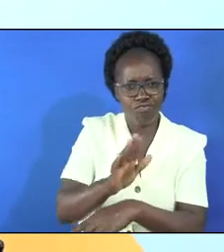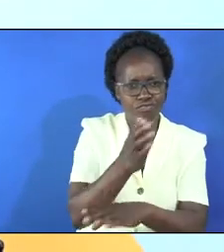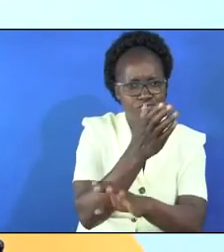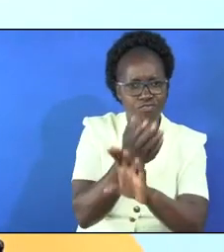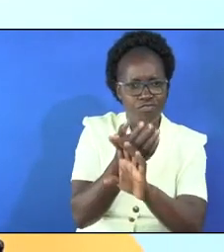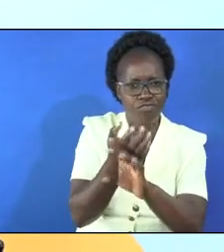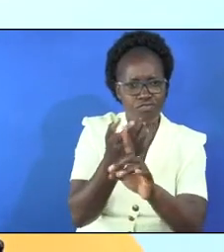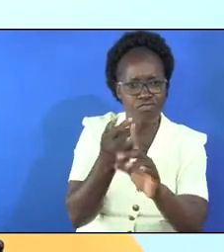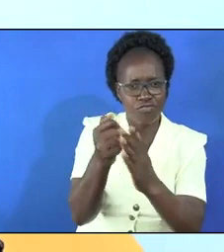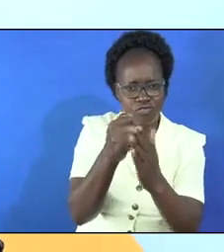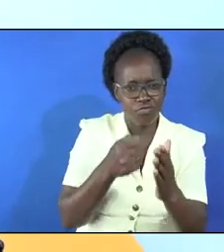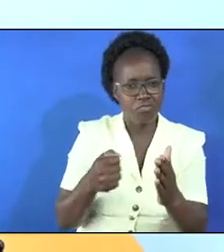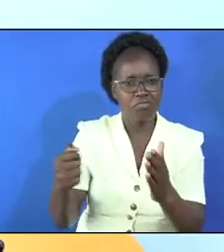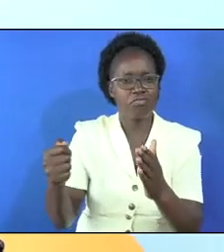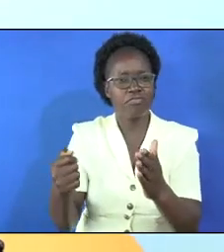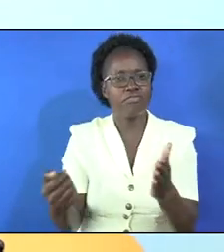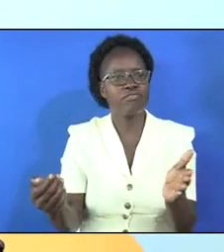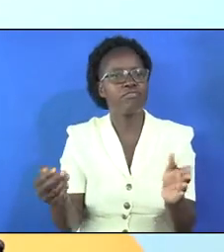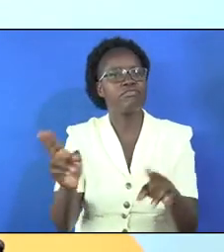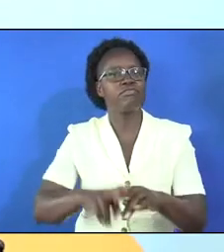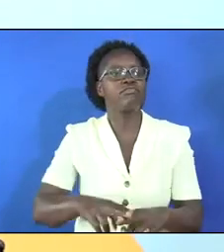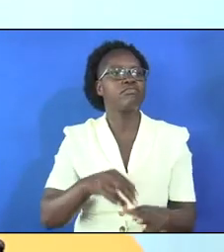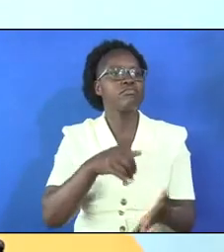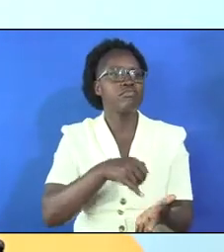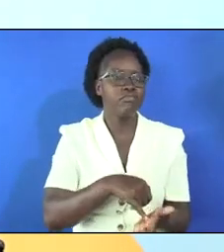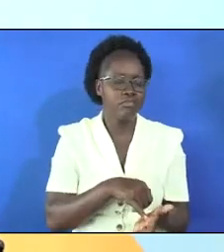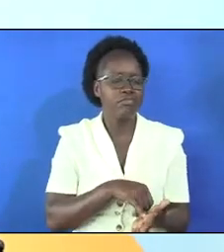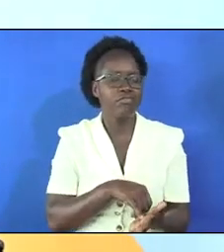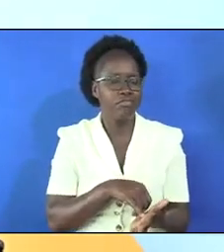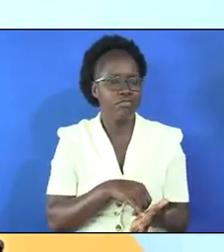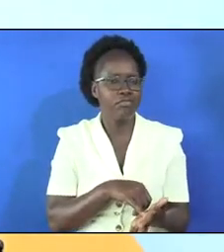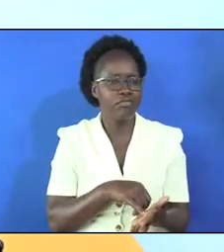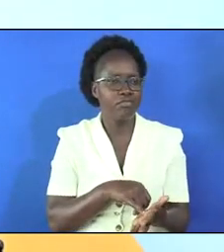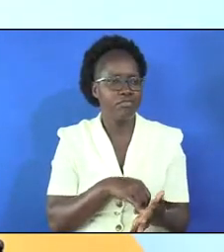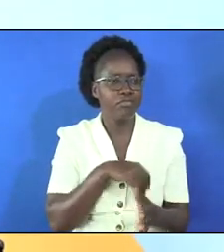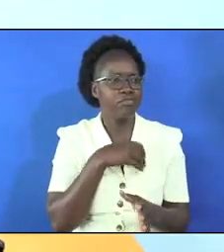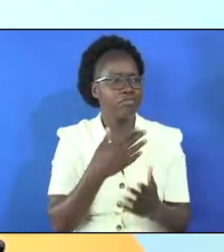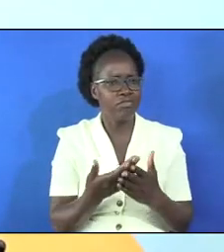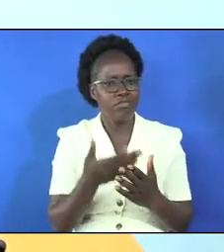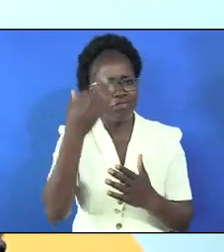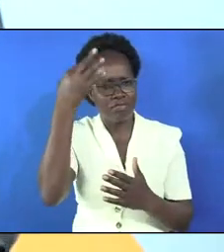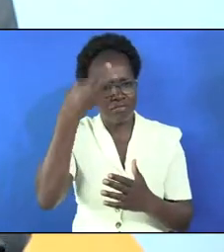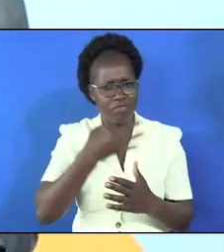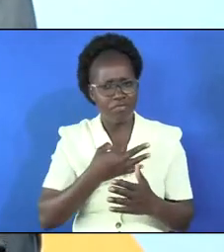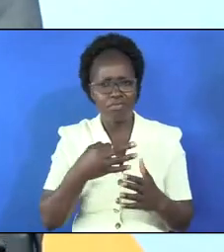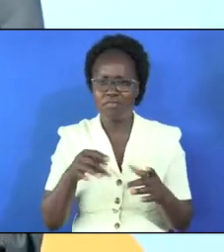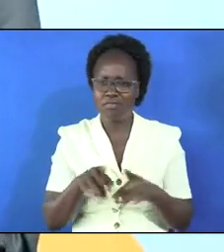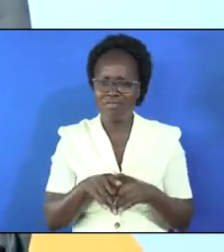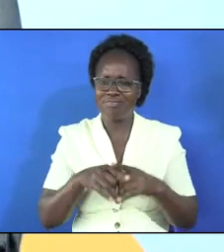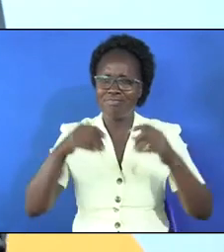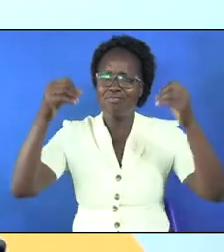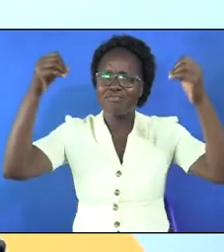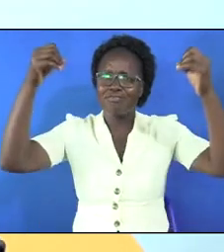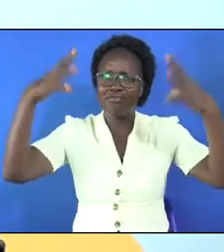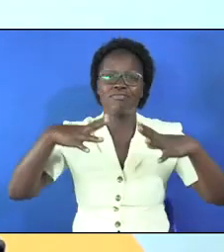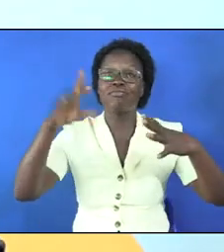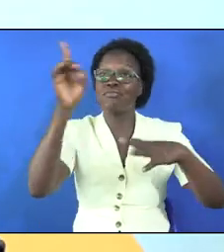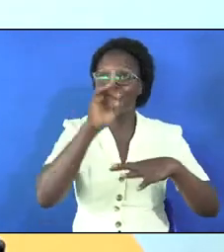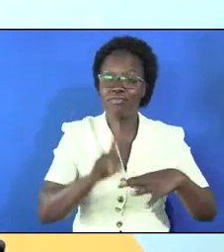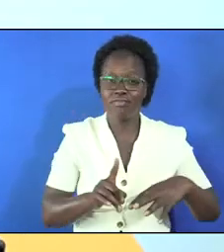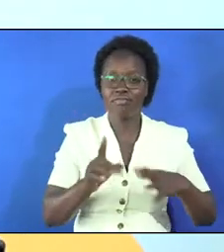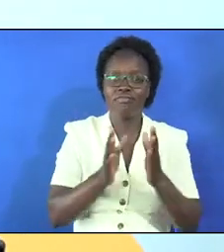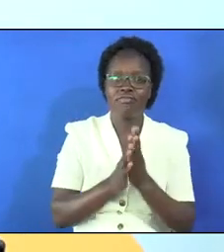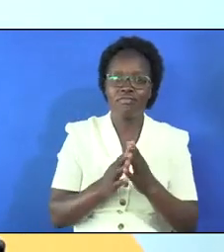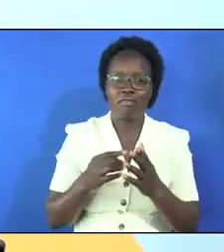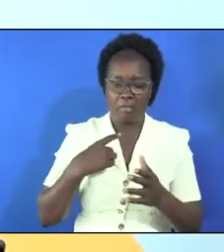stone from the door and sat on it his countenance was like lightning and his